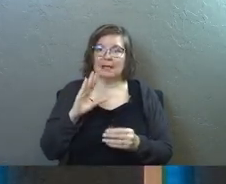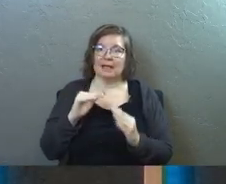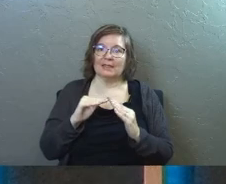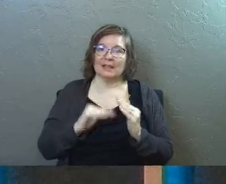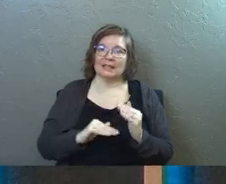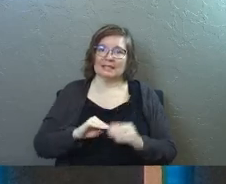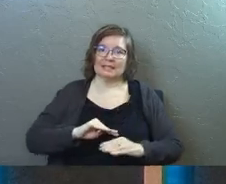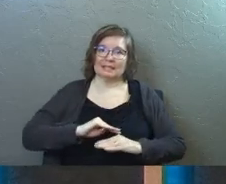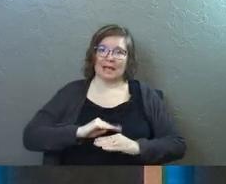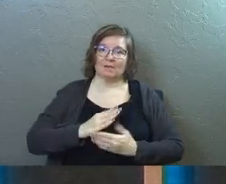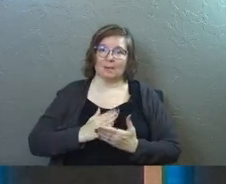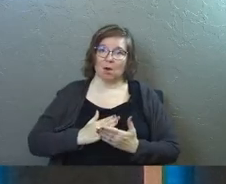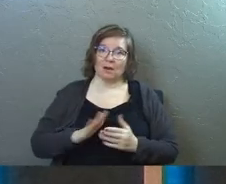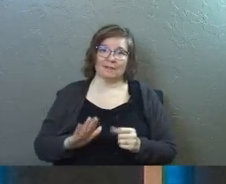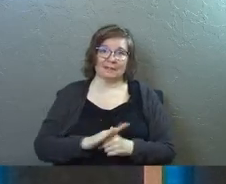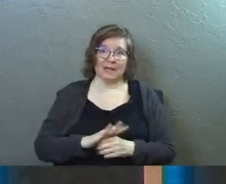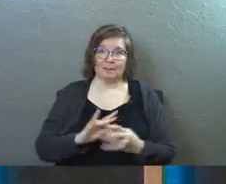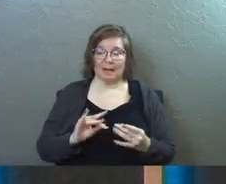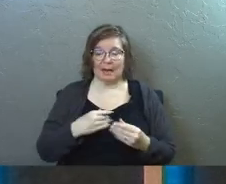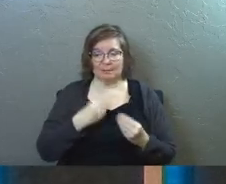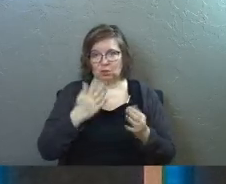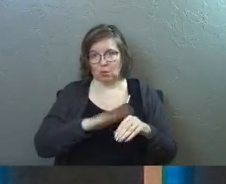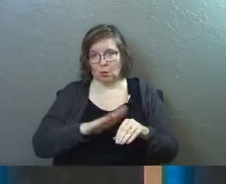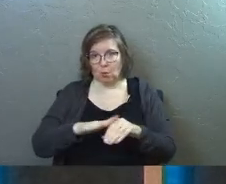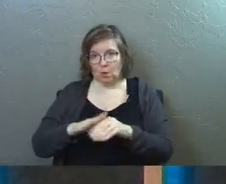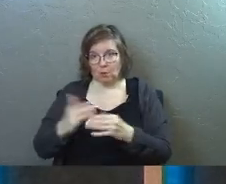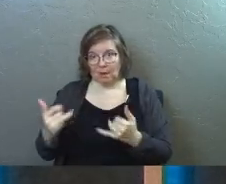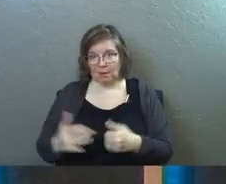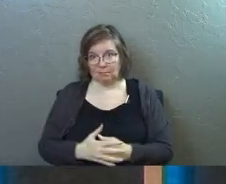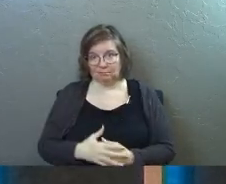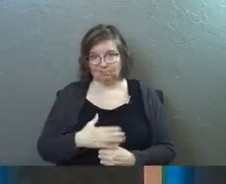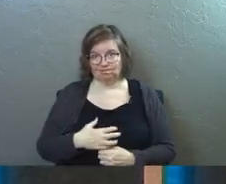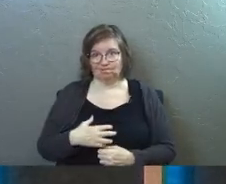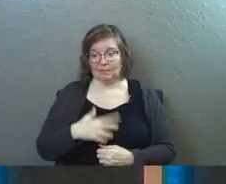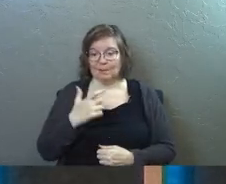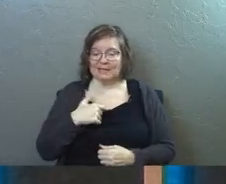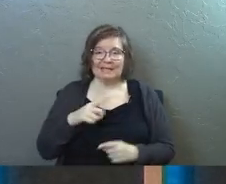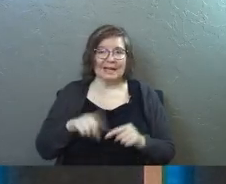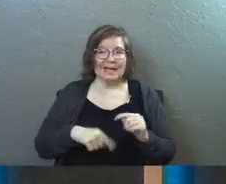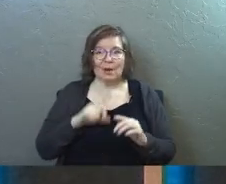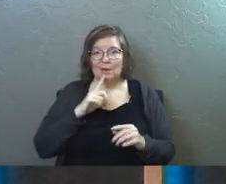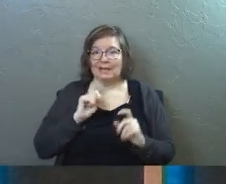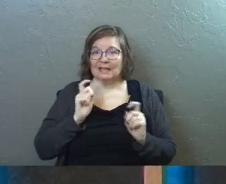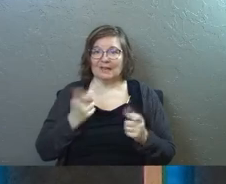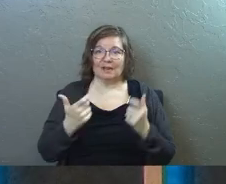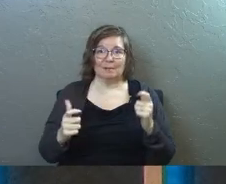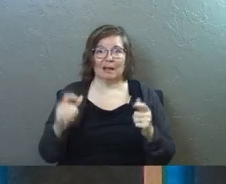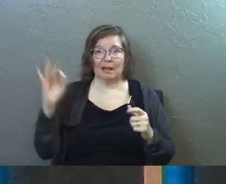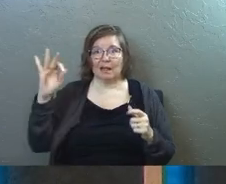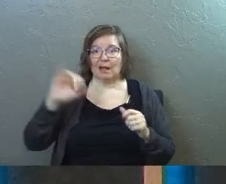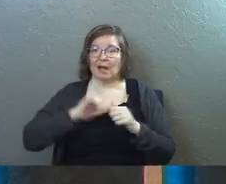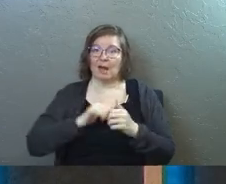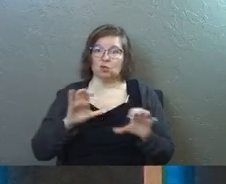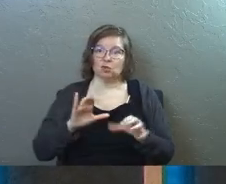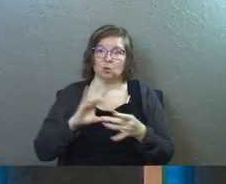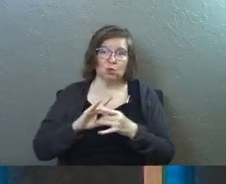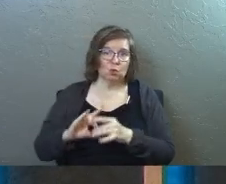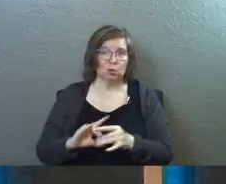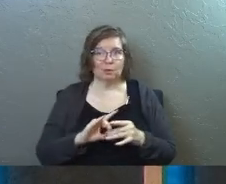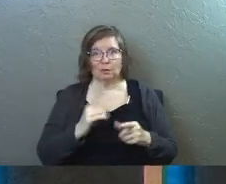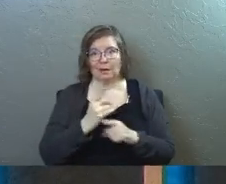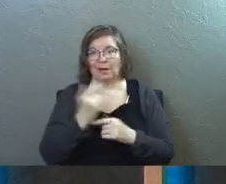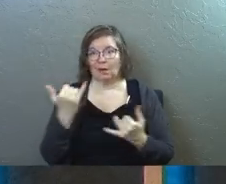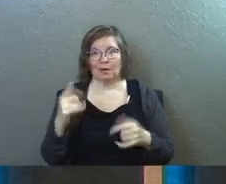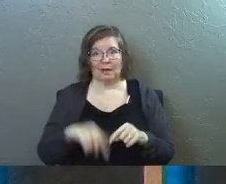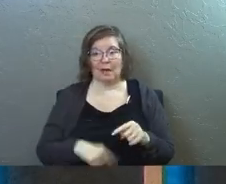the least satisfying part of the entire message I'm just going to warn you about that because I can't really give a big seminar on how to do unity